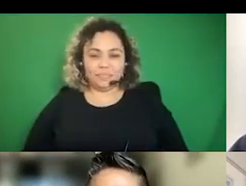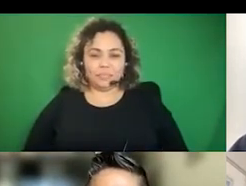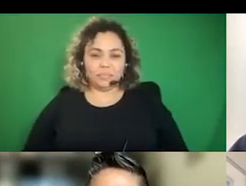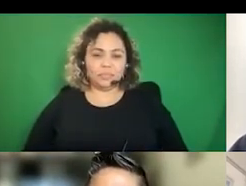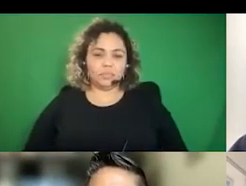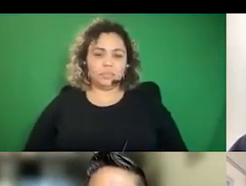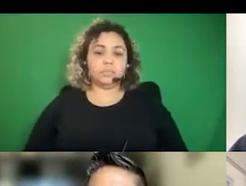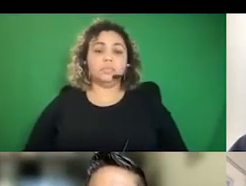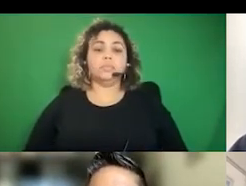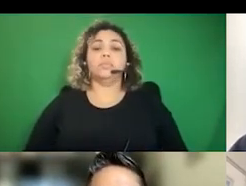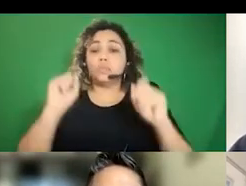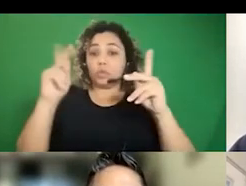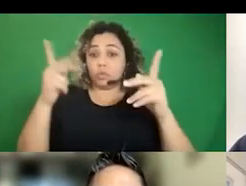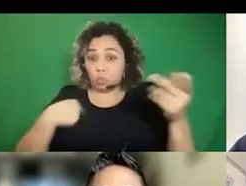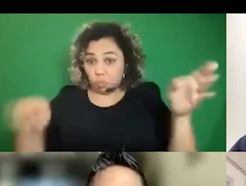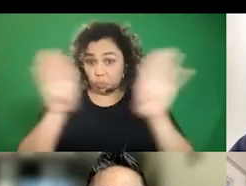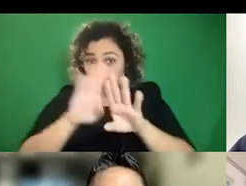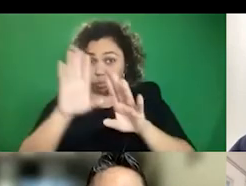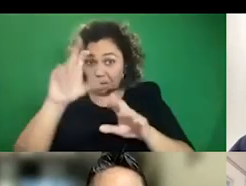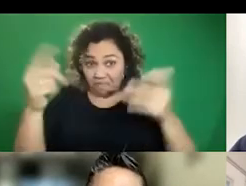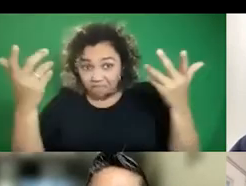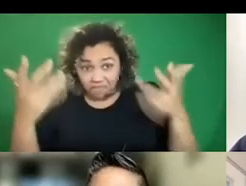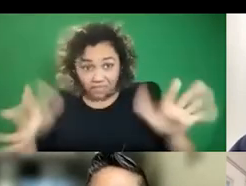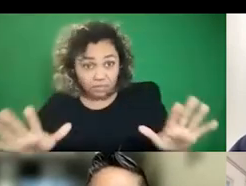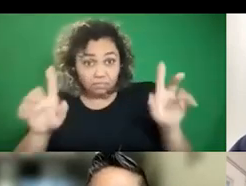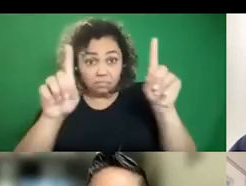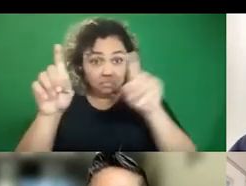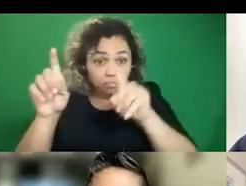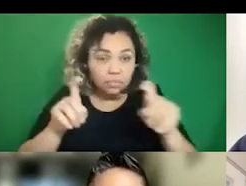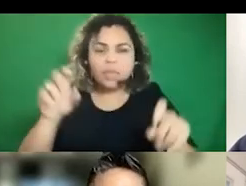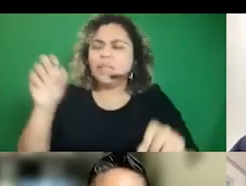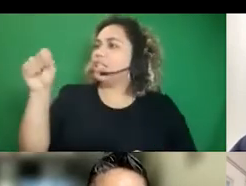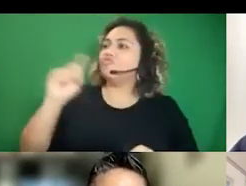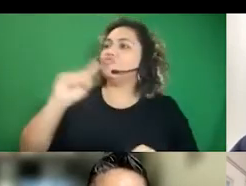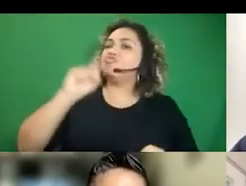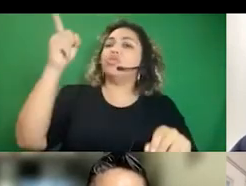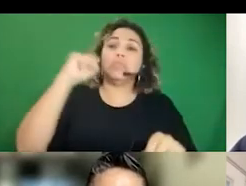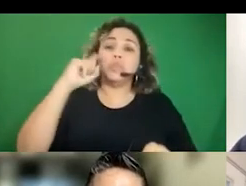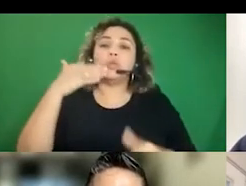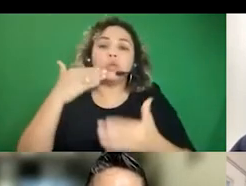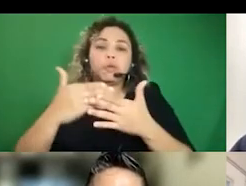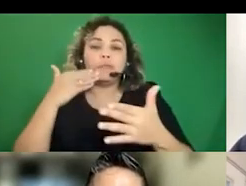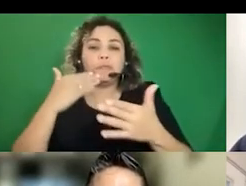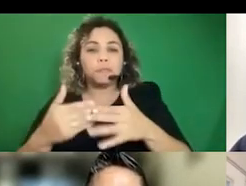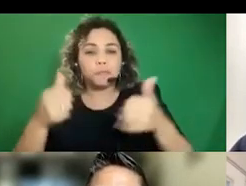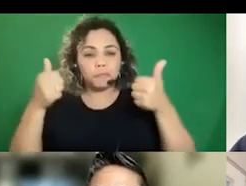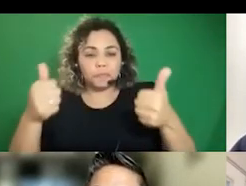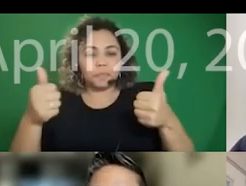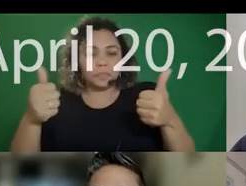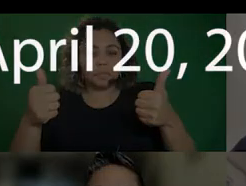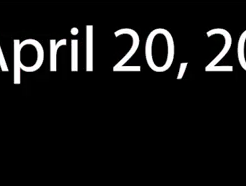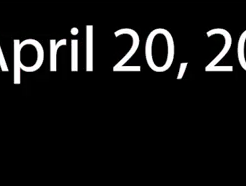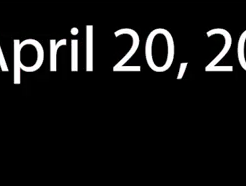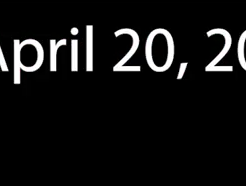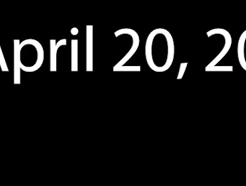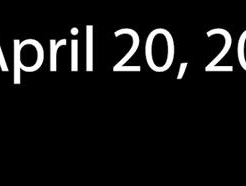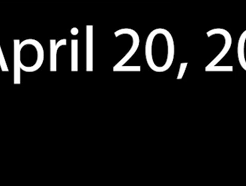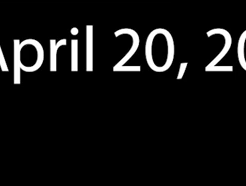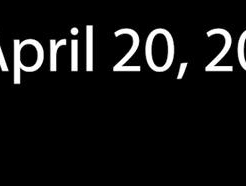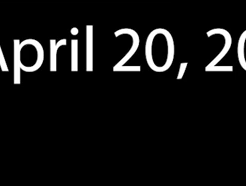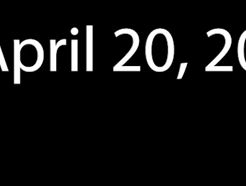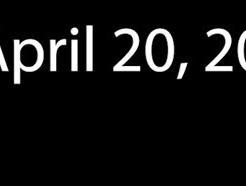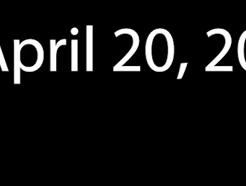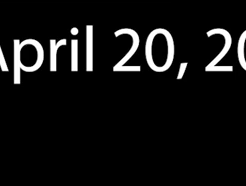All right. Should we close out? Yeah. Sounds good. And feel free. We'll keep that